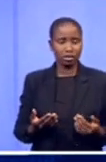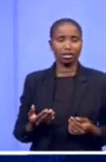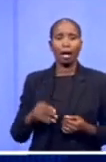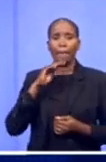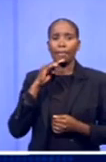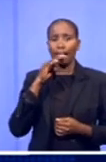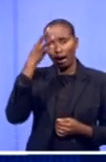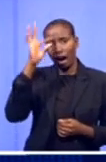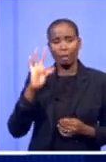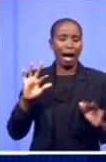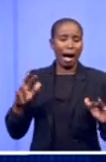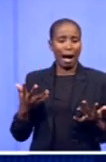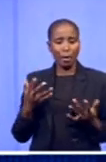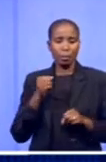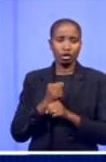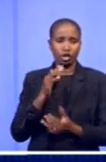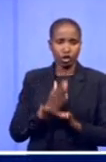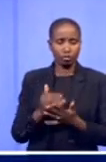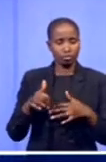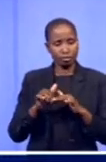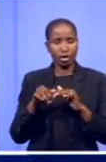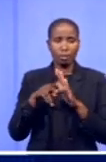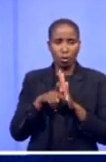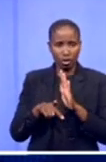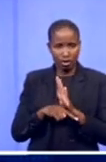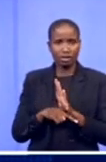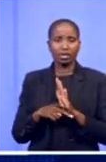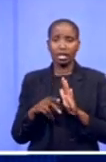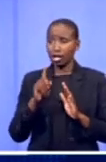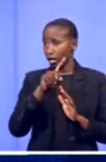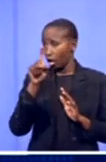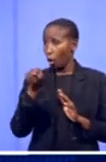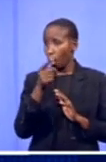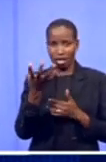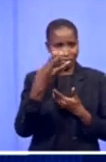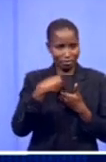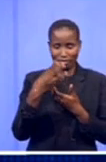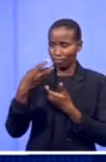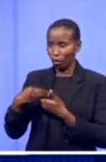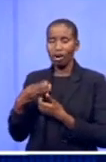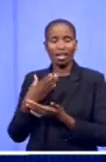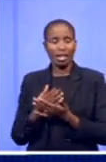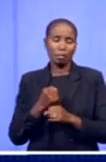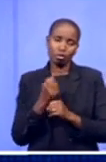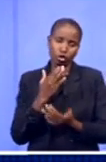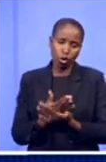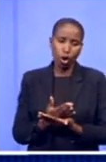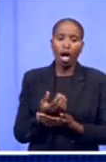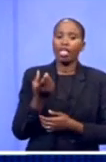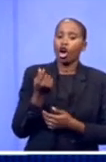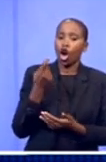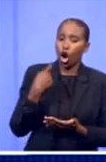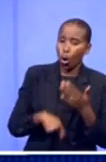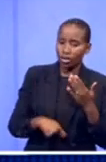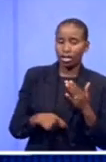frees up these industries and also make sure that we lower the costs of doing business in the country. Talking about